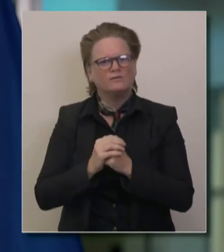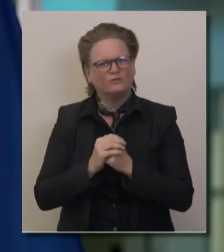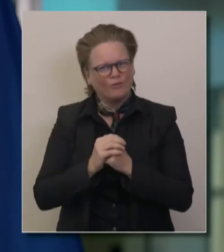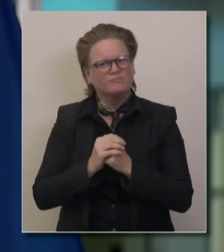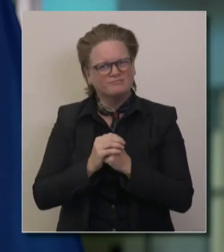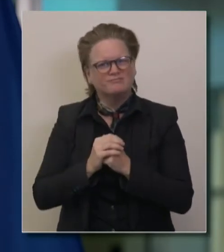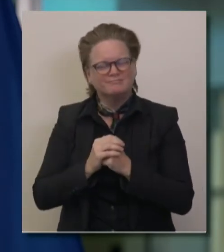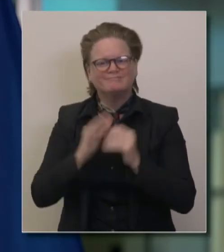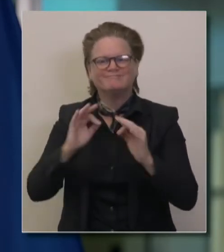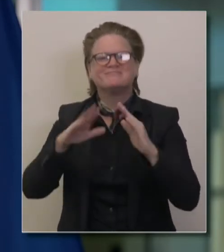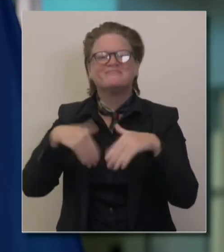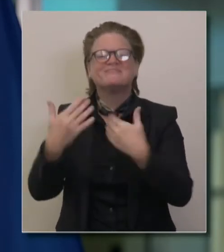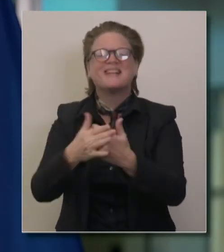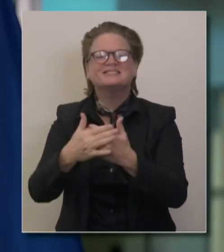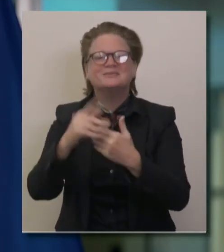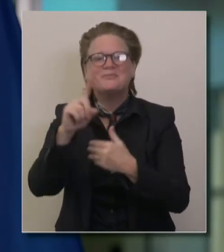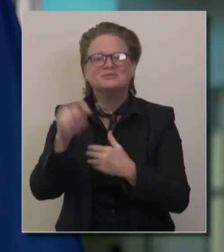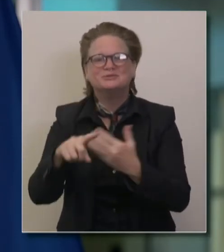Bill Cohen, New York Times.